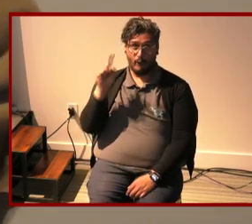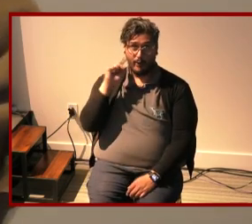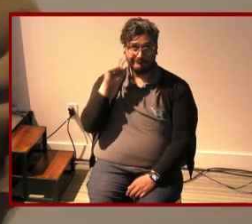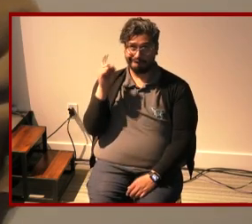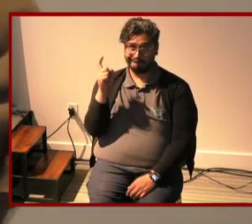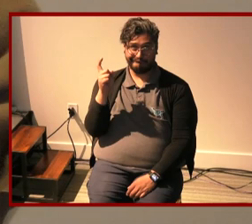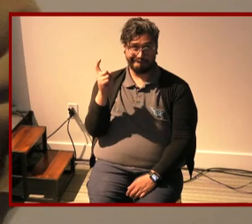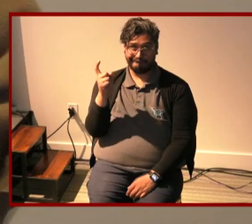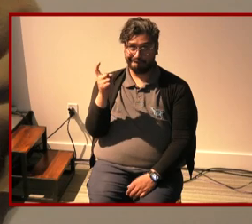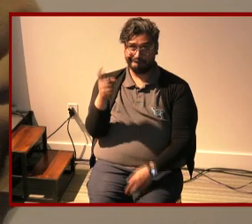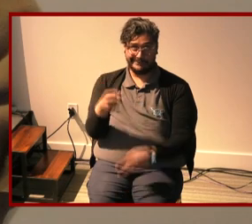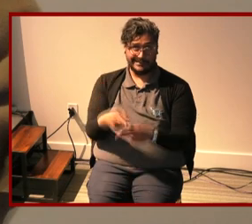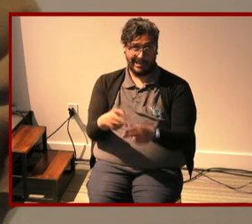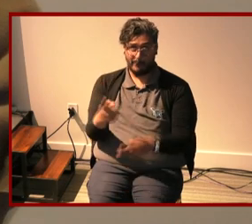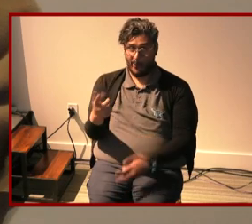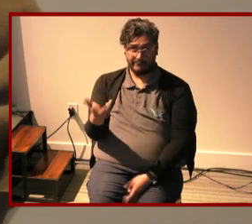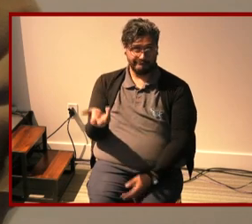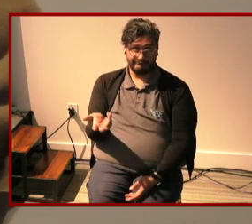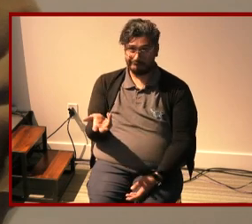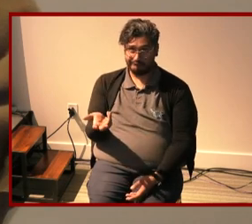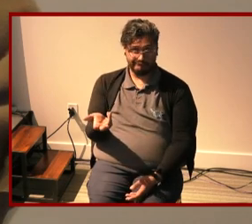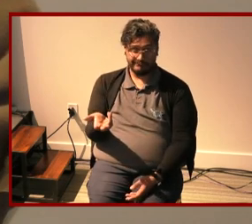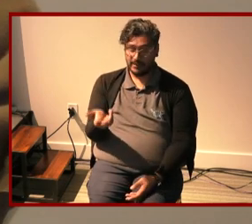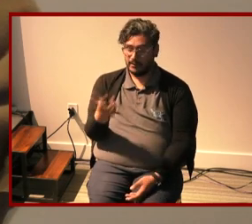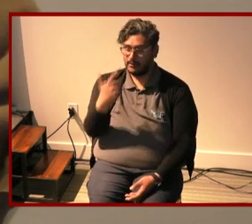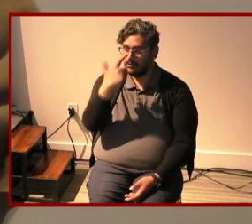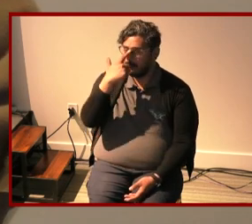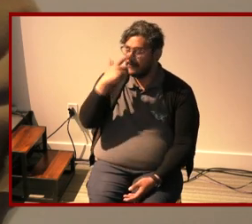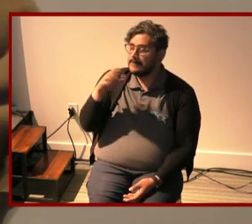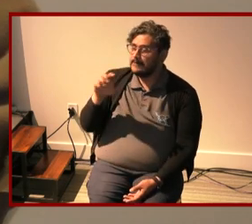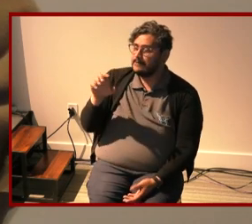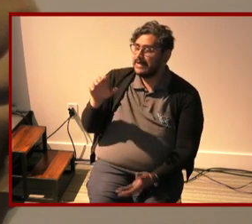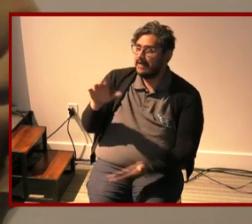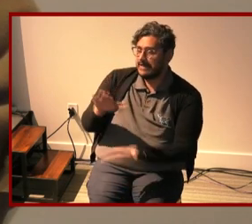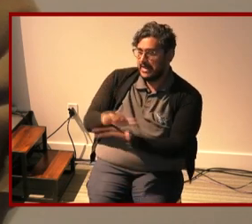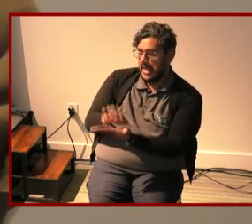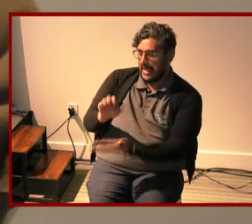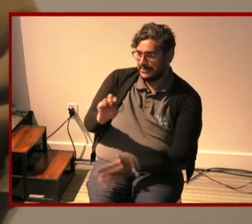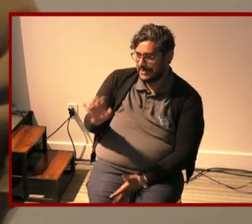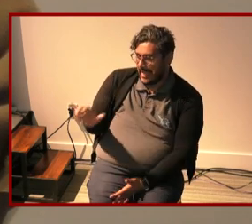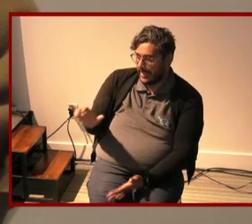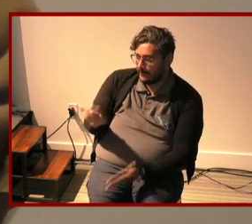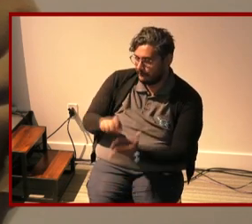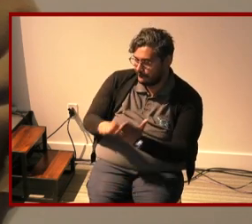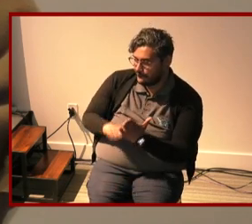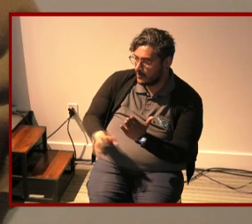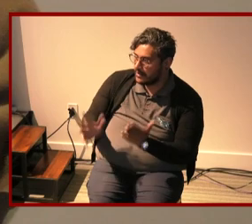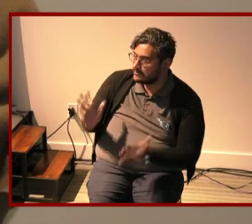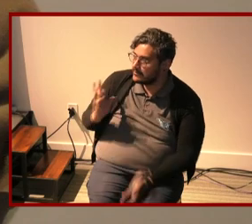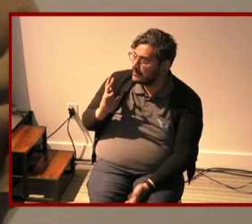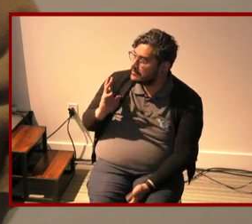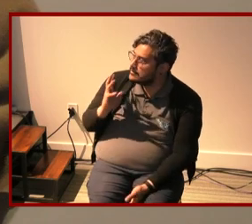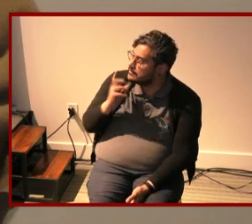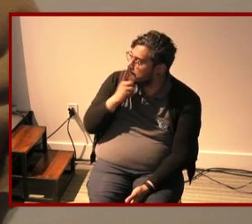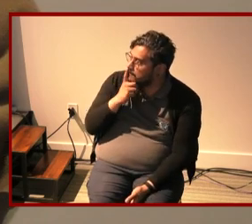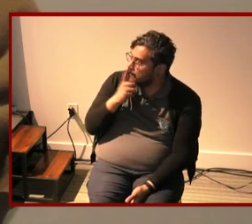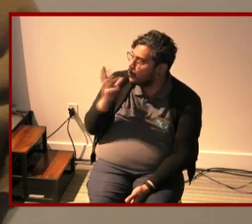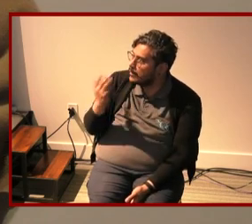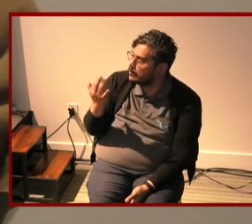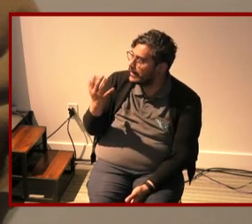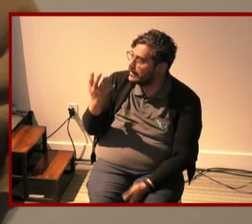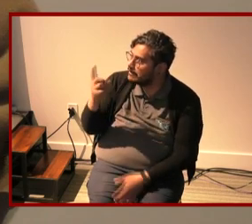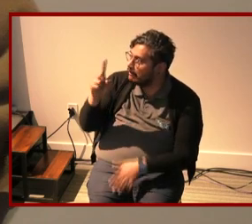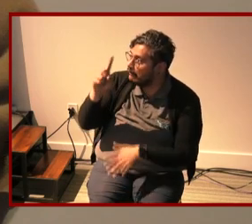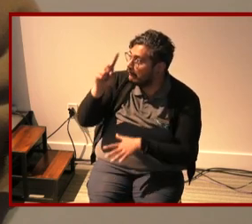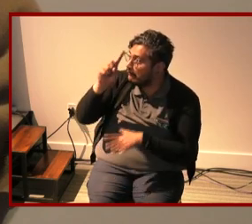one there was an essay um oh wait one is coming to mind and now